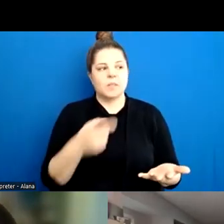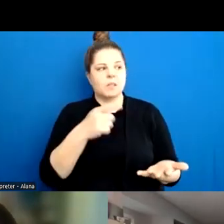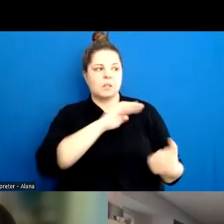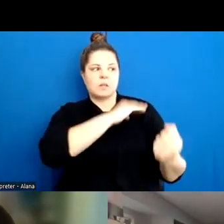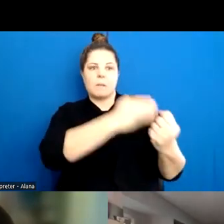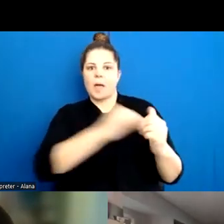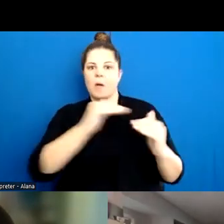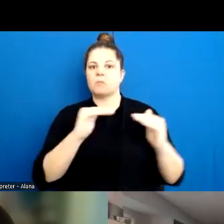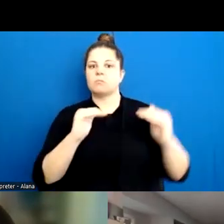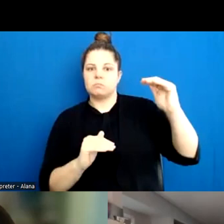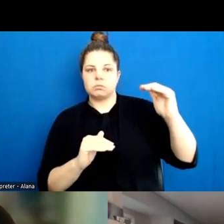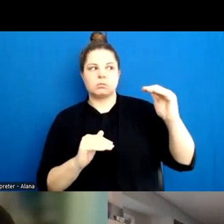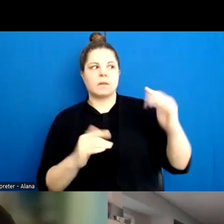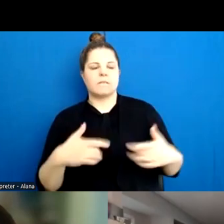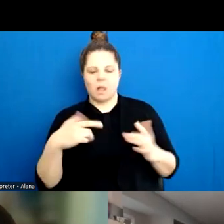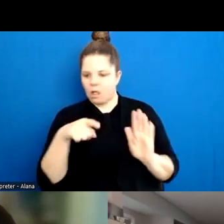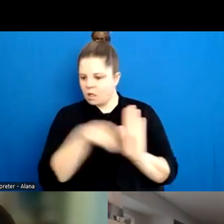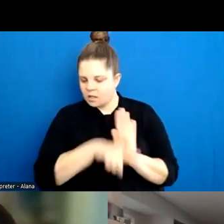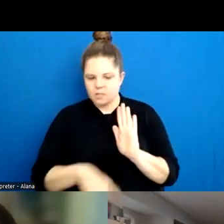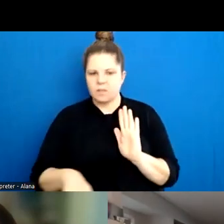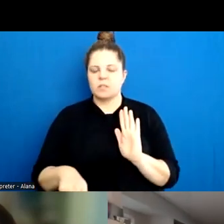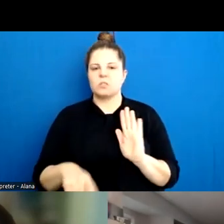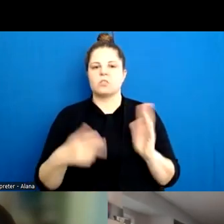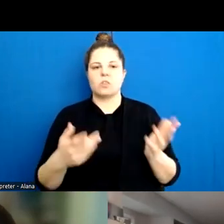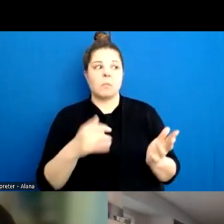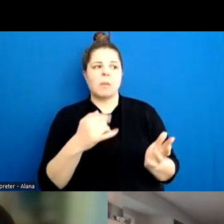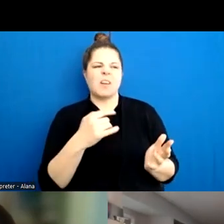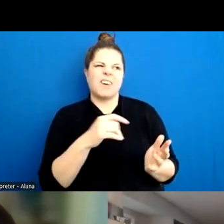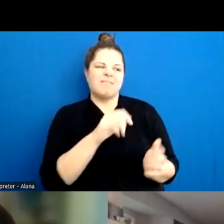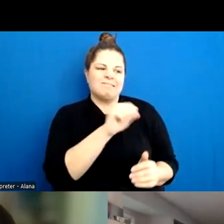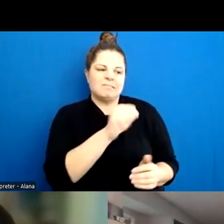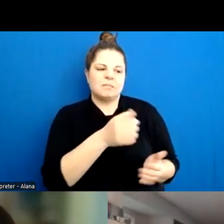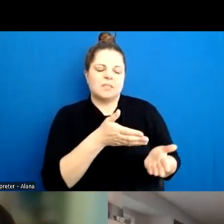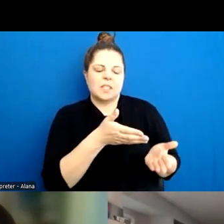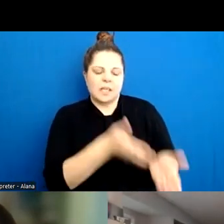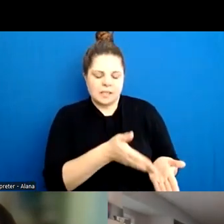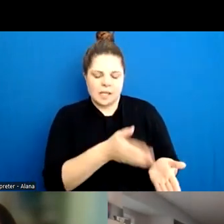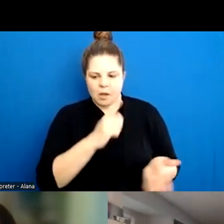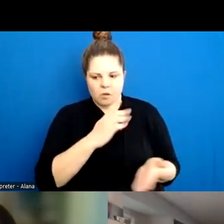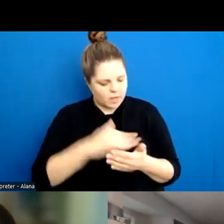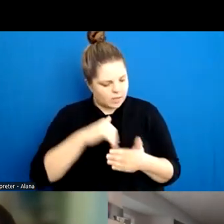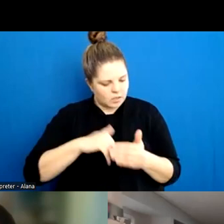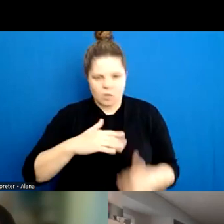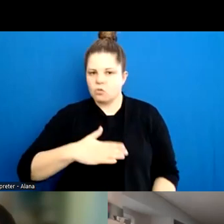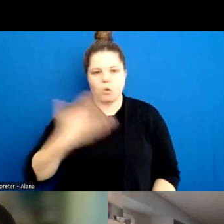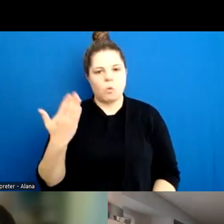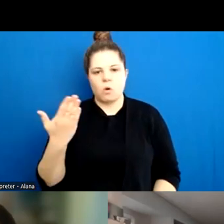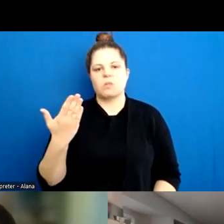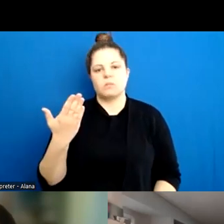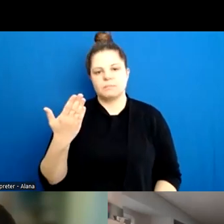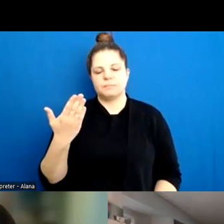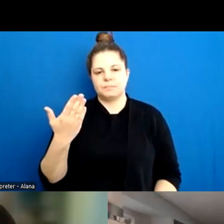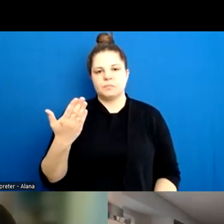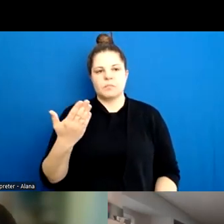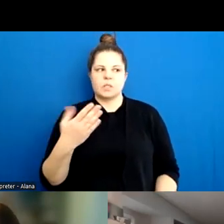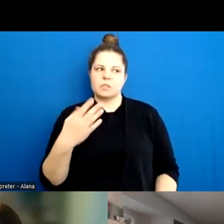does put you at a huge disadvantage, you might consent to something that you really don't want to do. So pointing that out, that